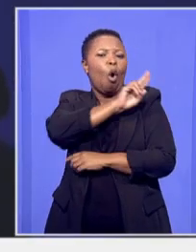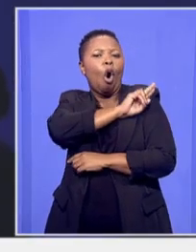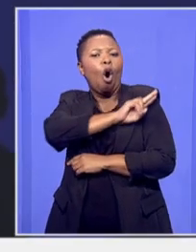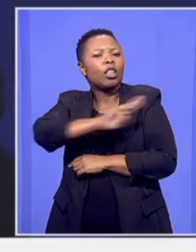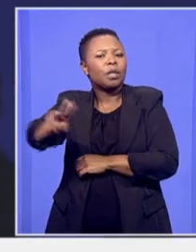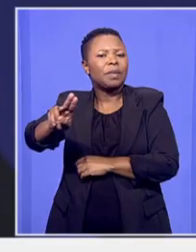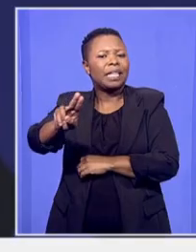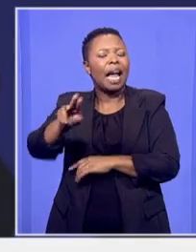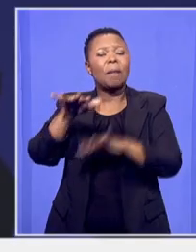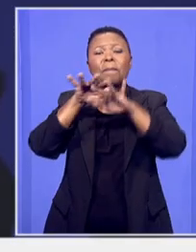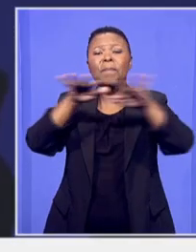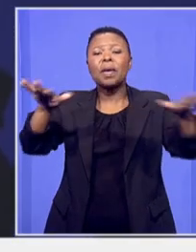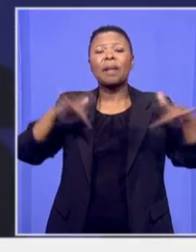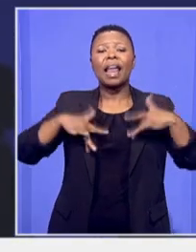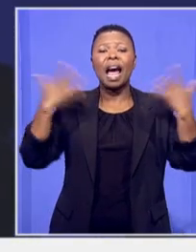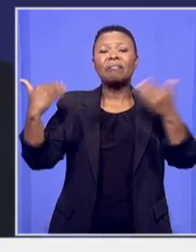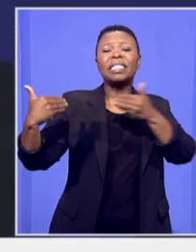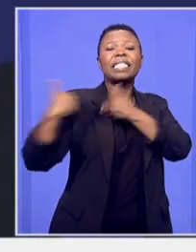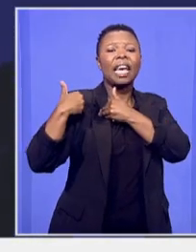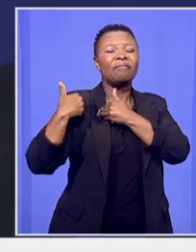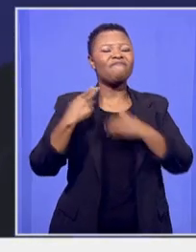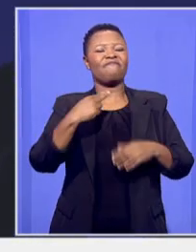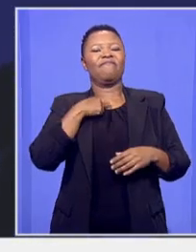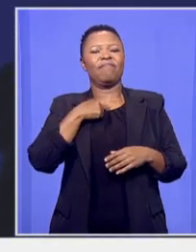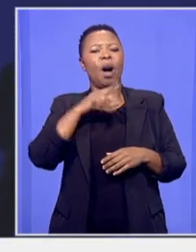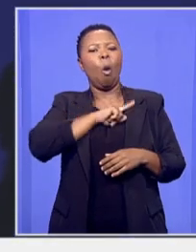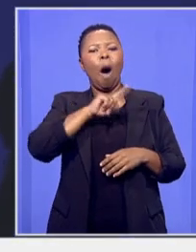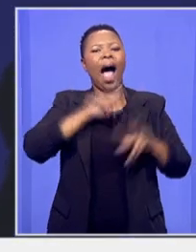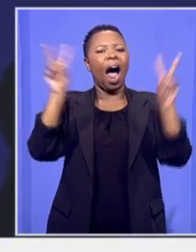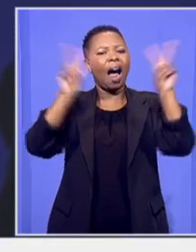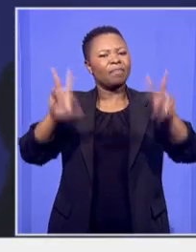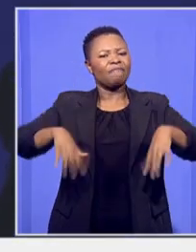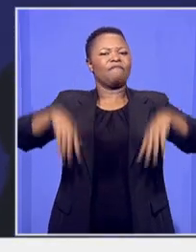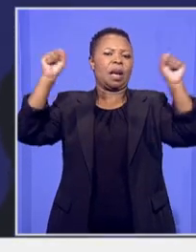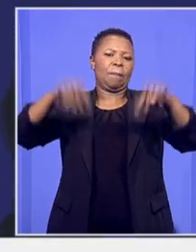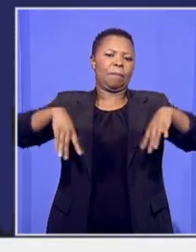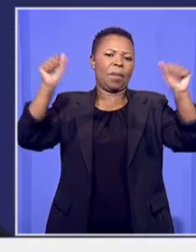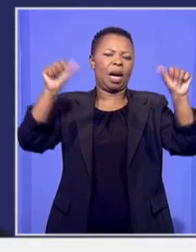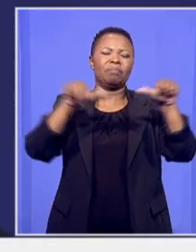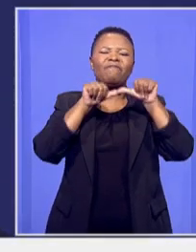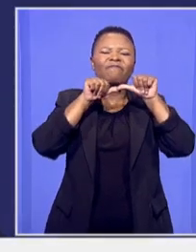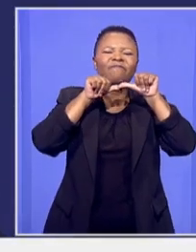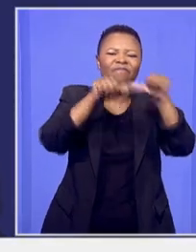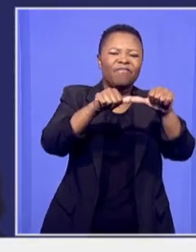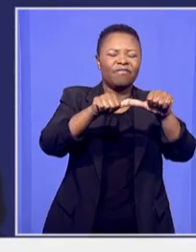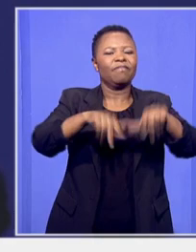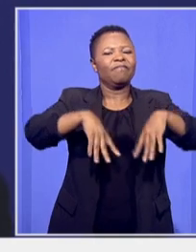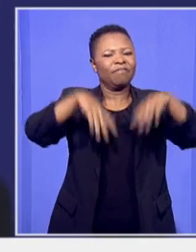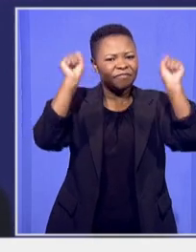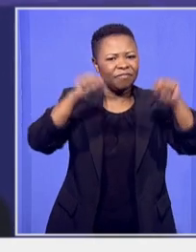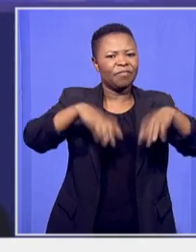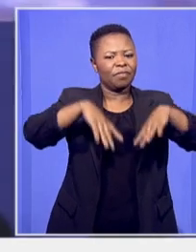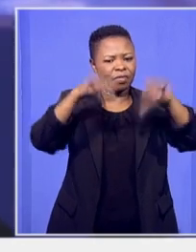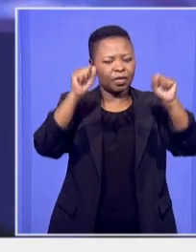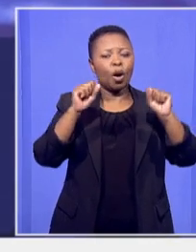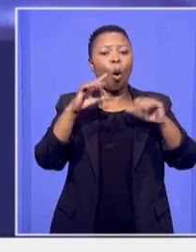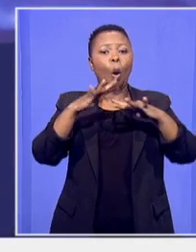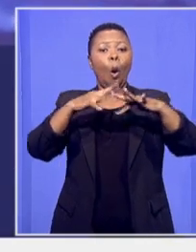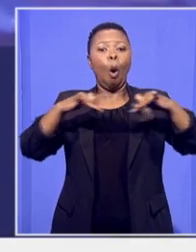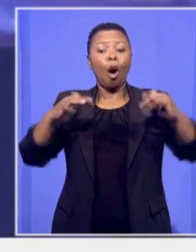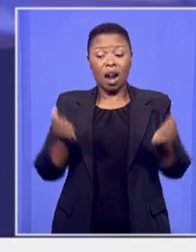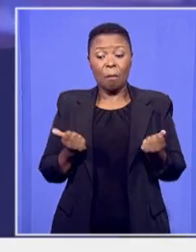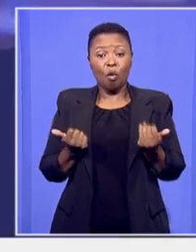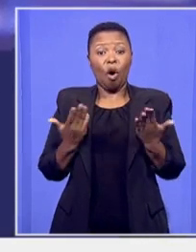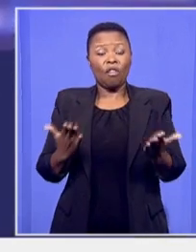lives of people due to blackouts continuous power cuts have started to affect the provision of water and